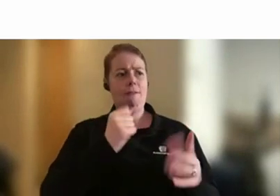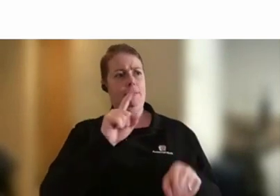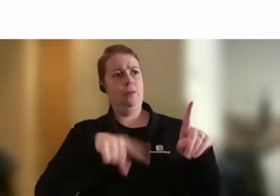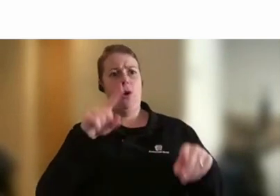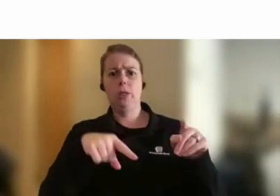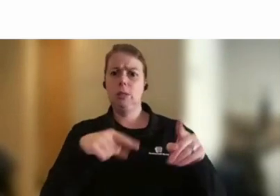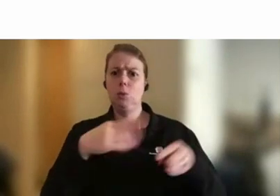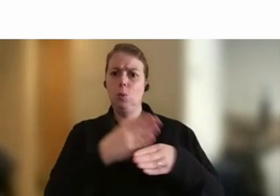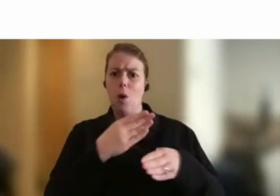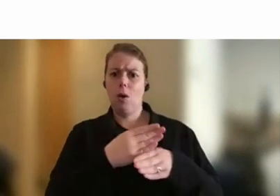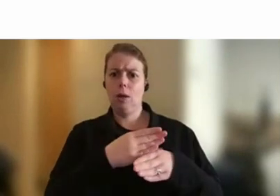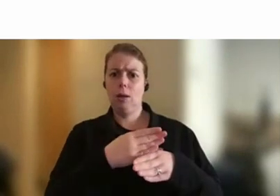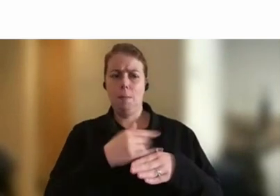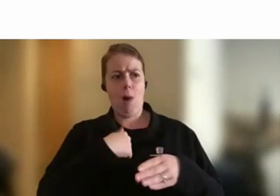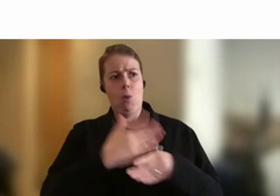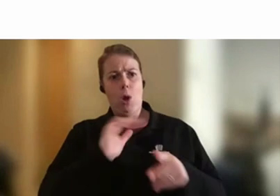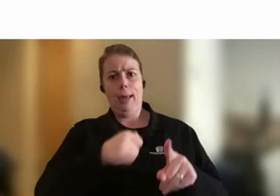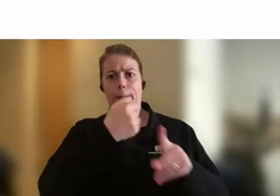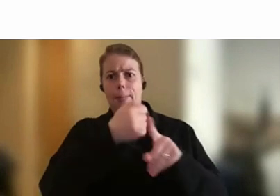and they can always come back to.